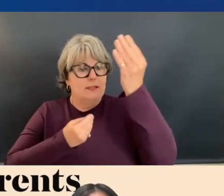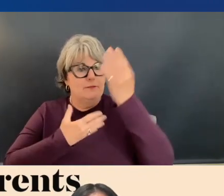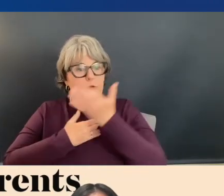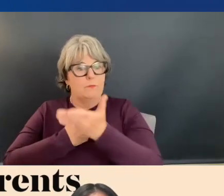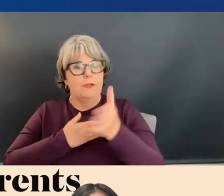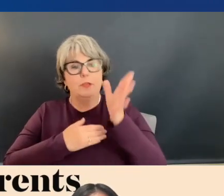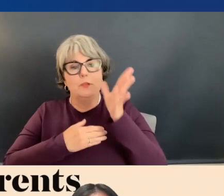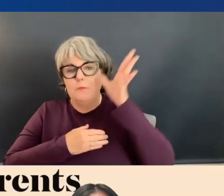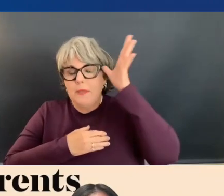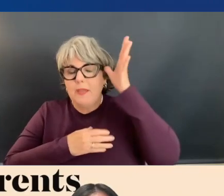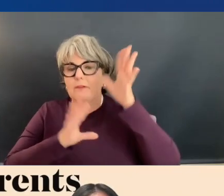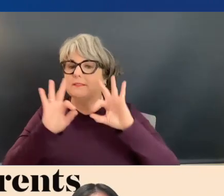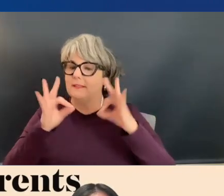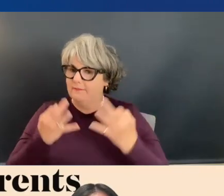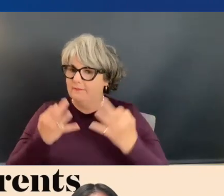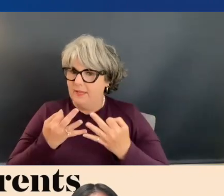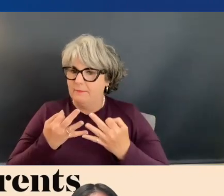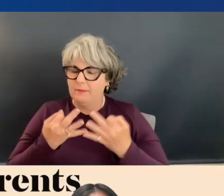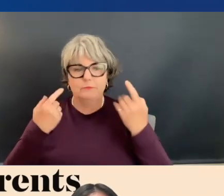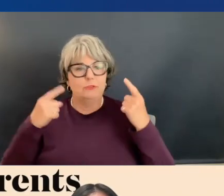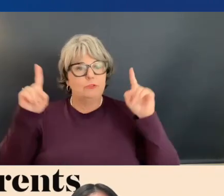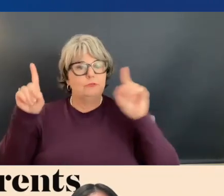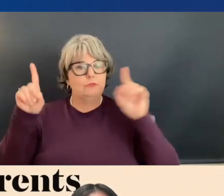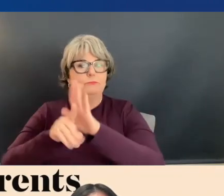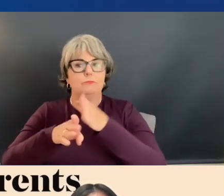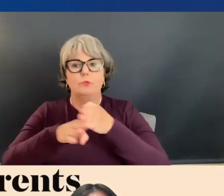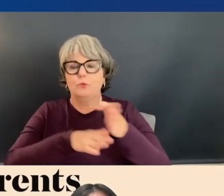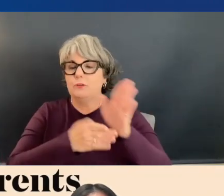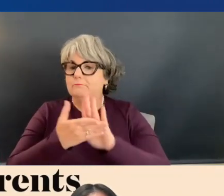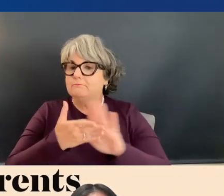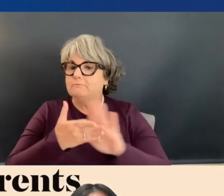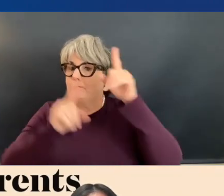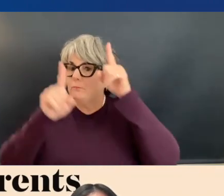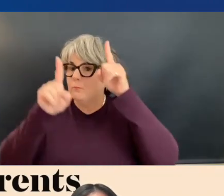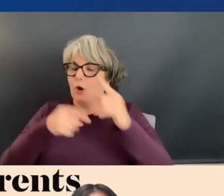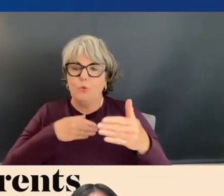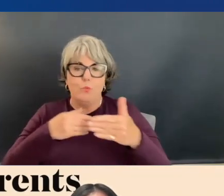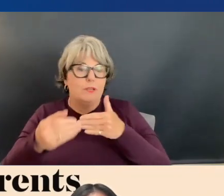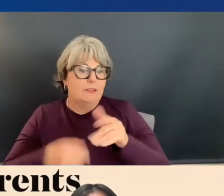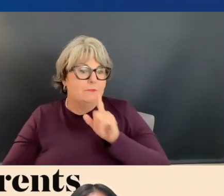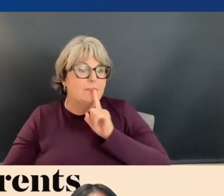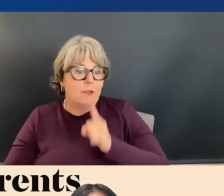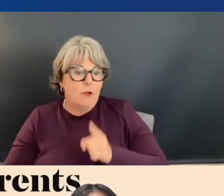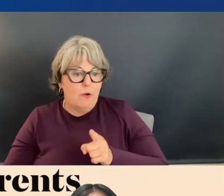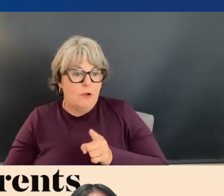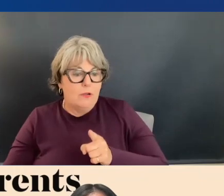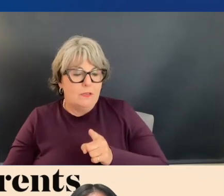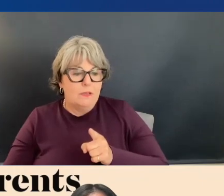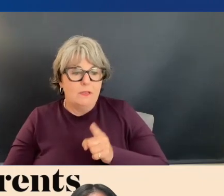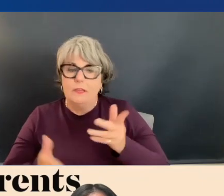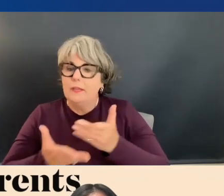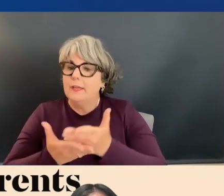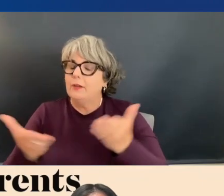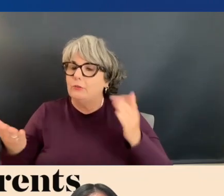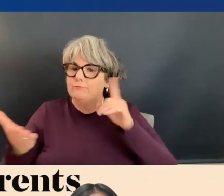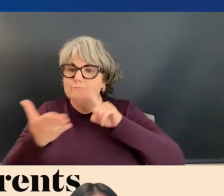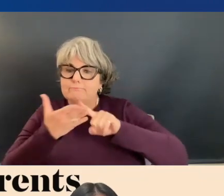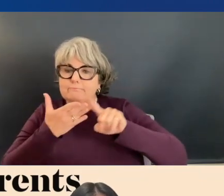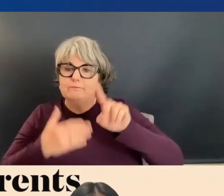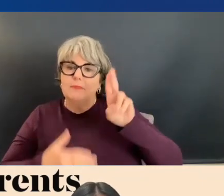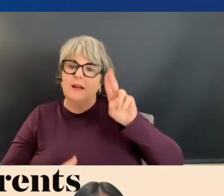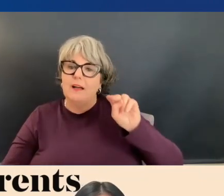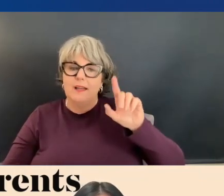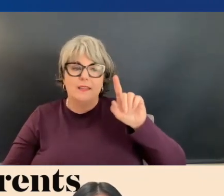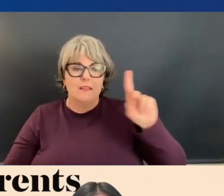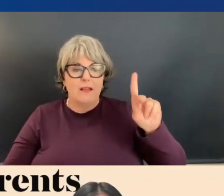parents and families, to achieve their career and college ambitions, whatever they may be. And so we encourage you to check out our Unlocking Career